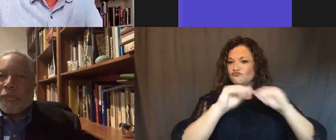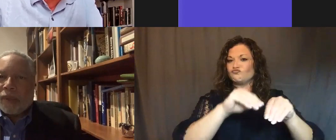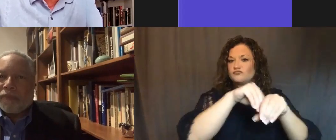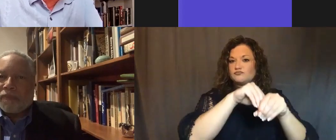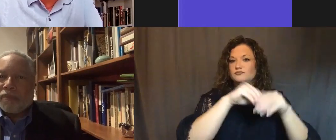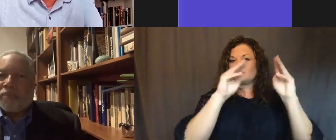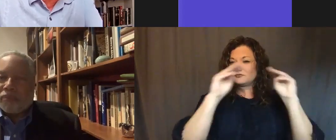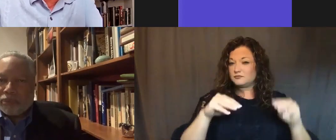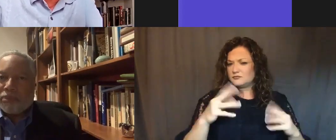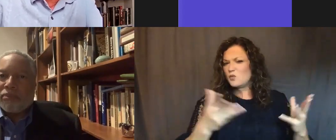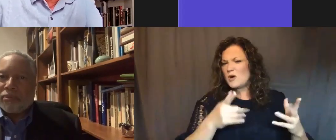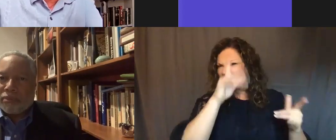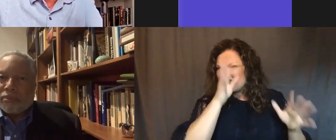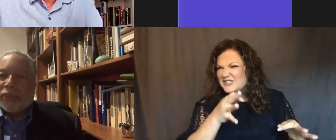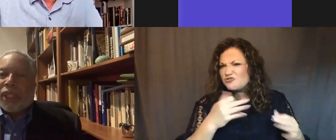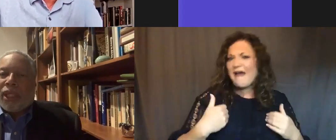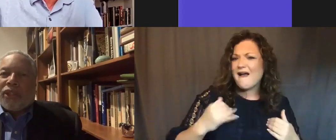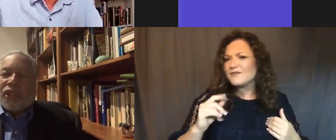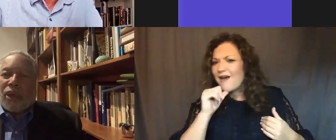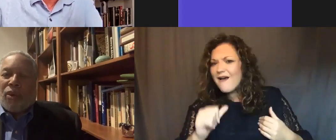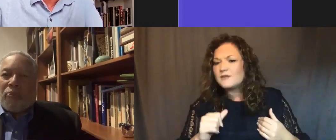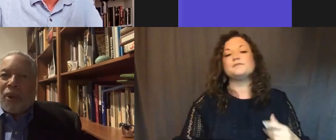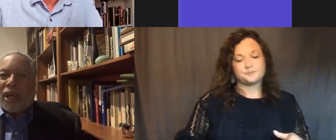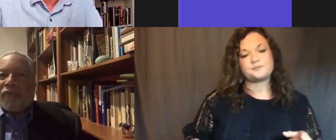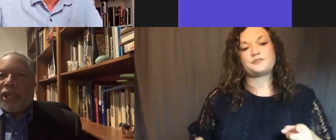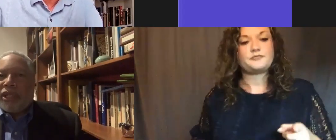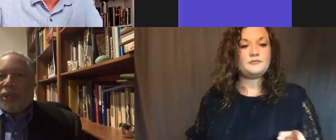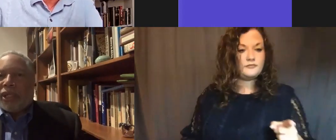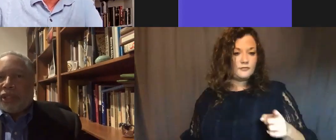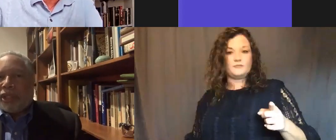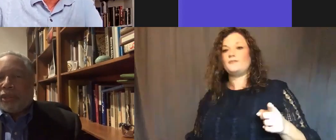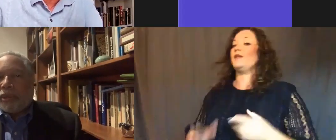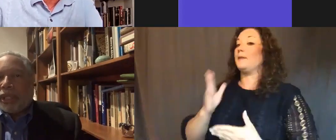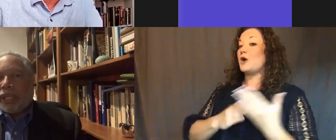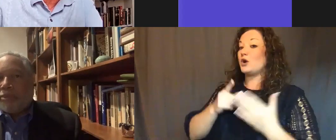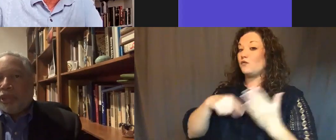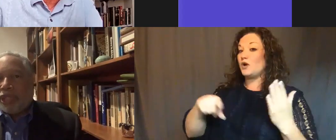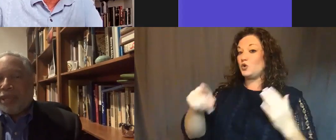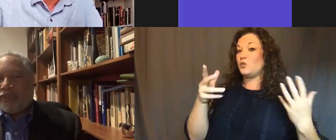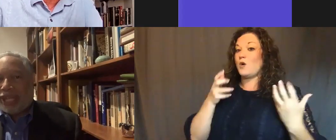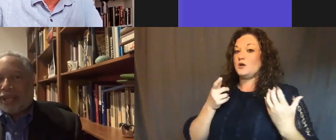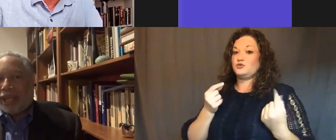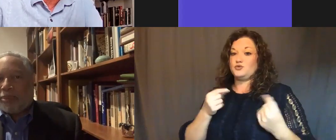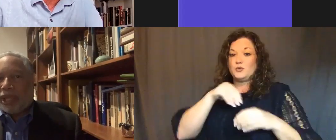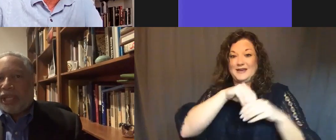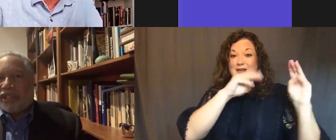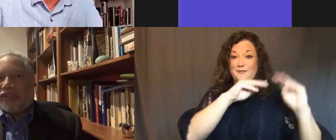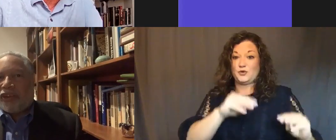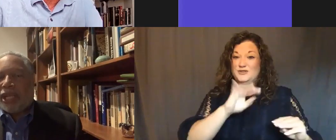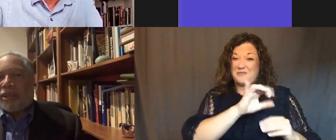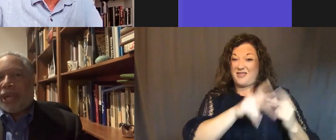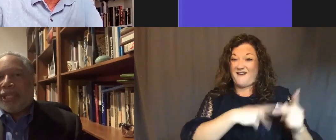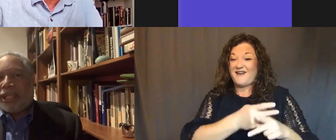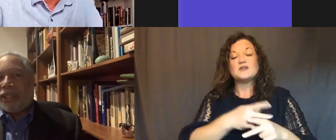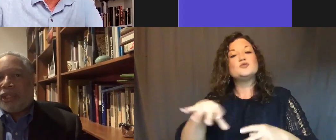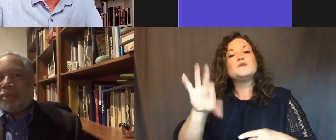into that decision to have it or not to have it? So part of what you want to do in a museum of that type is to